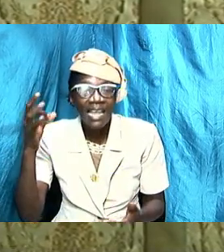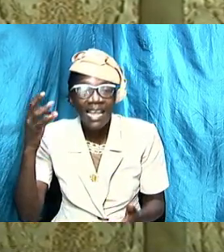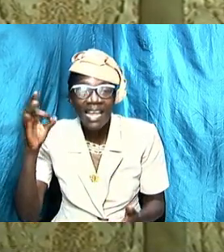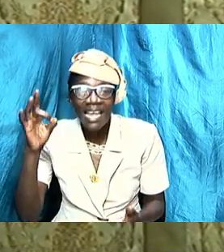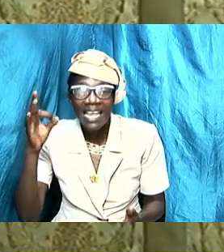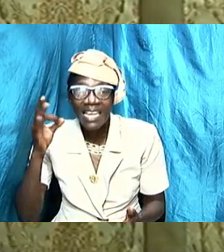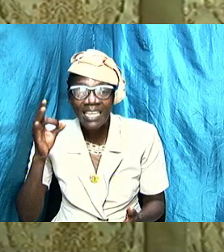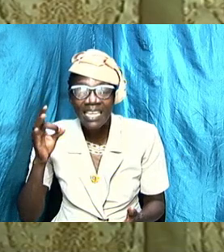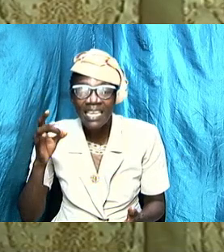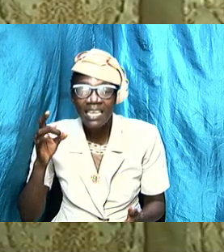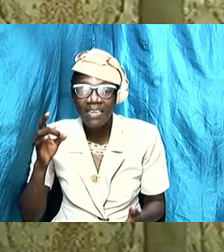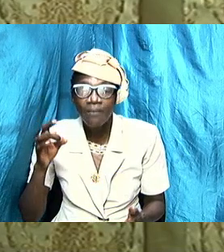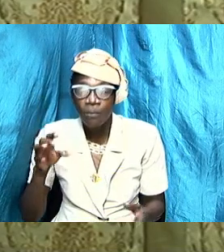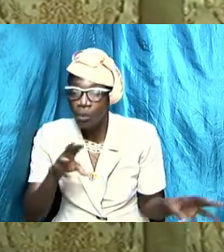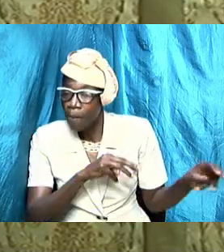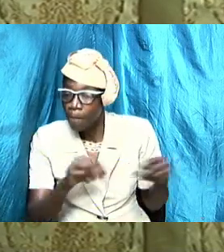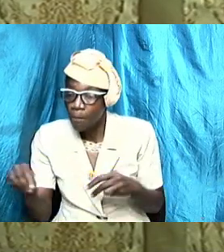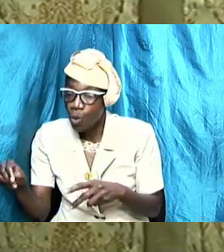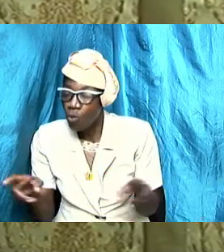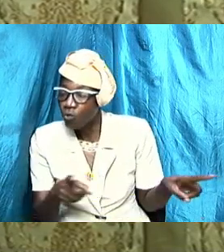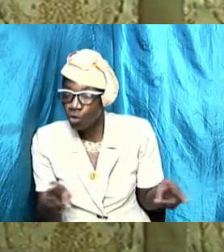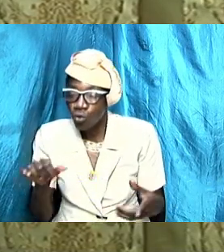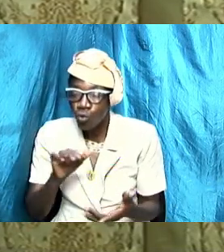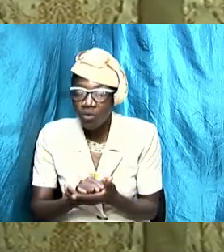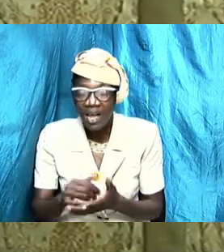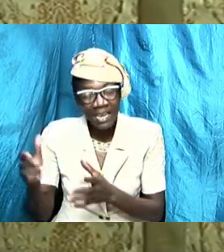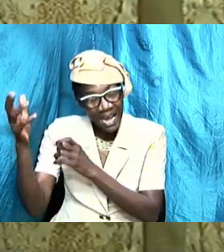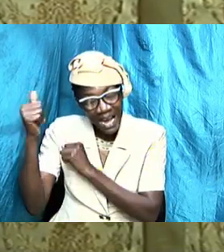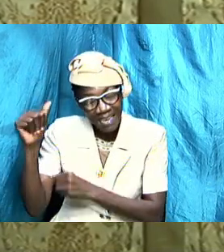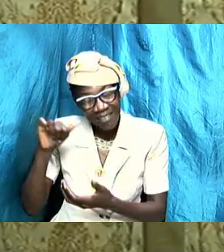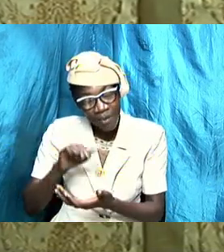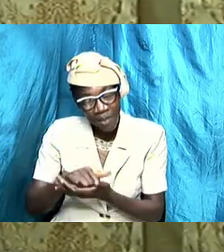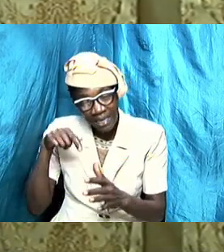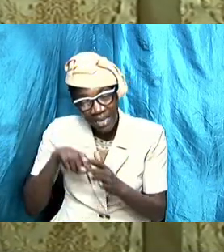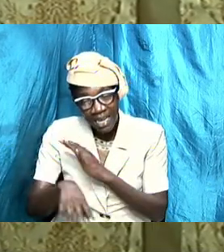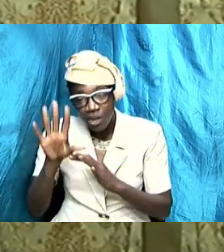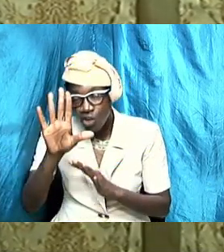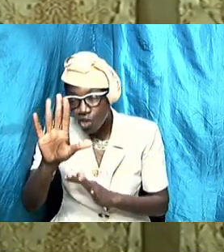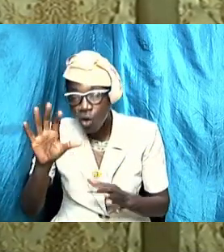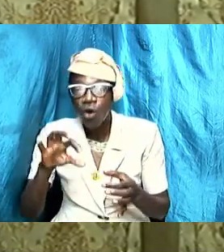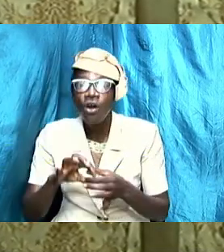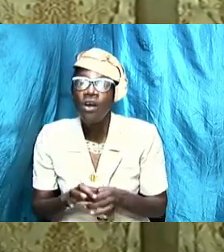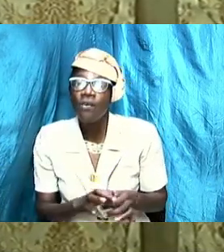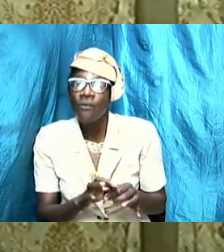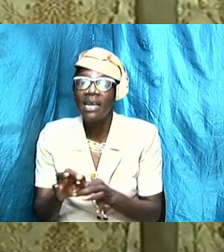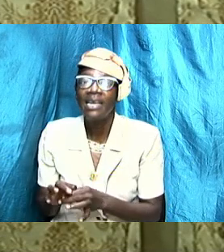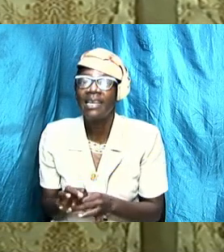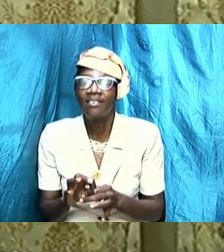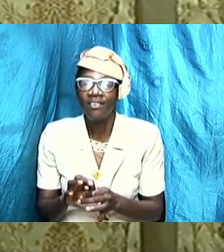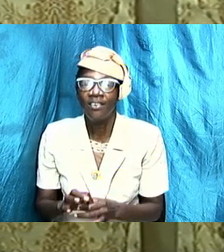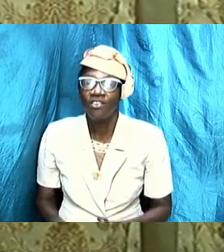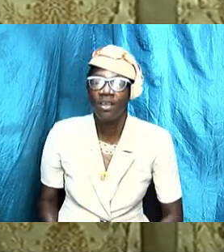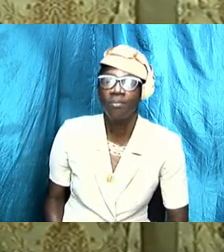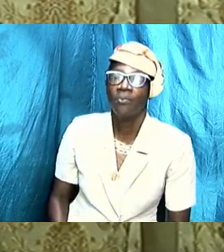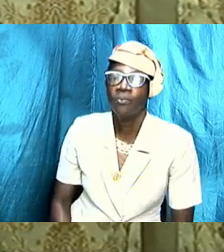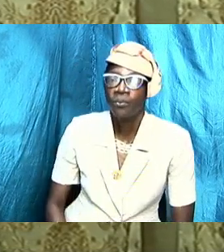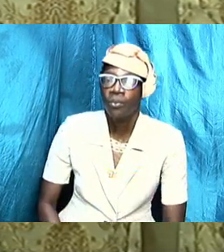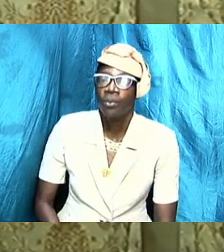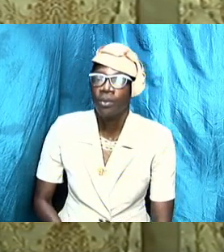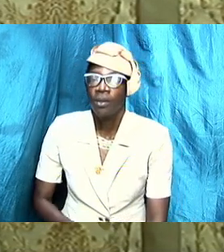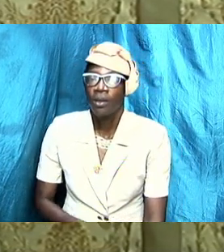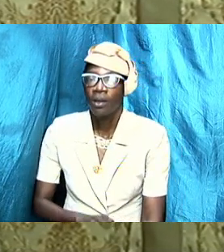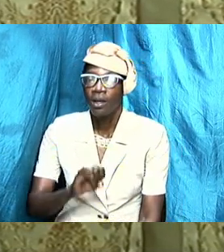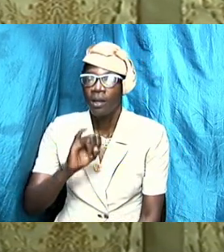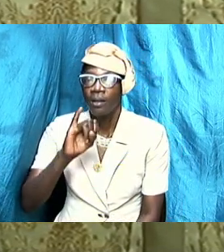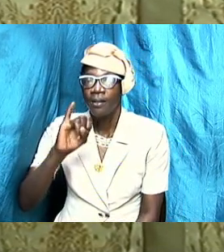move to do that accept that in your relationship right but and there's James